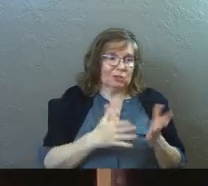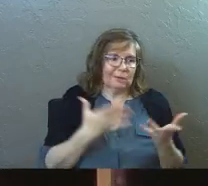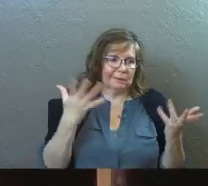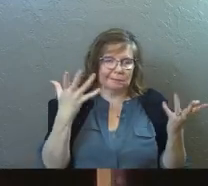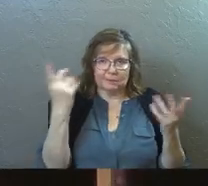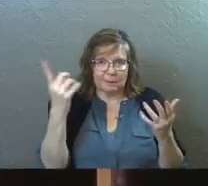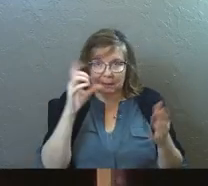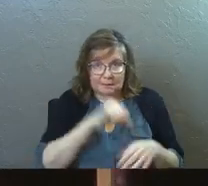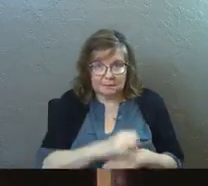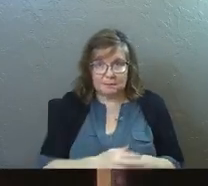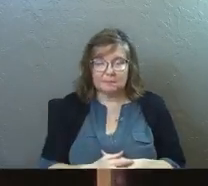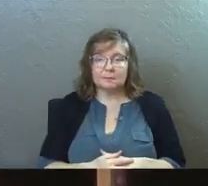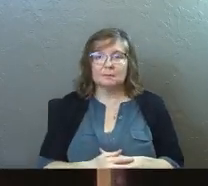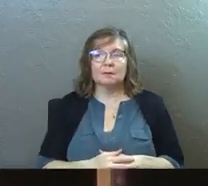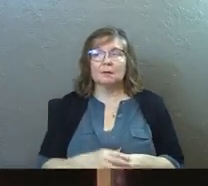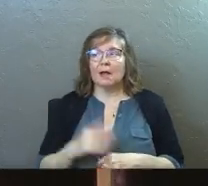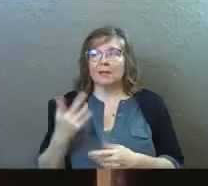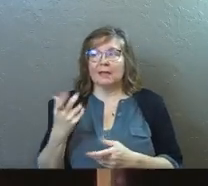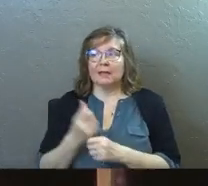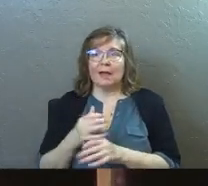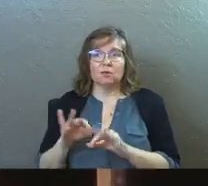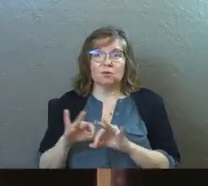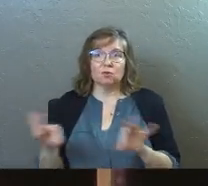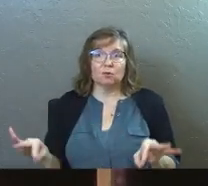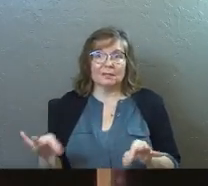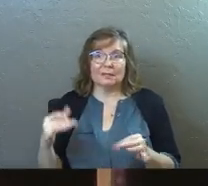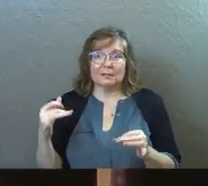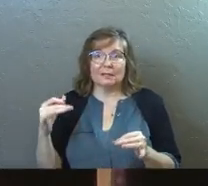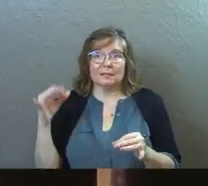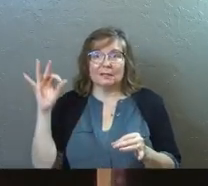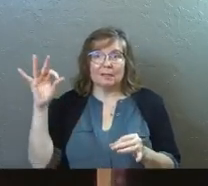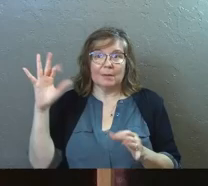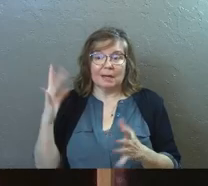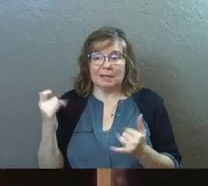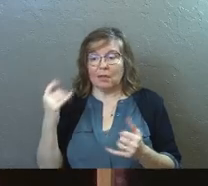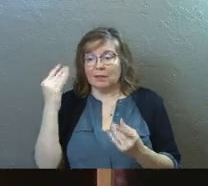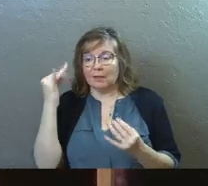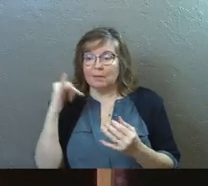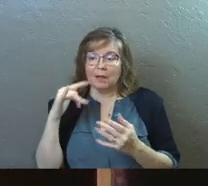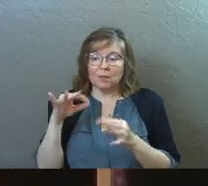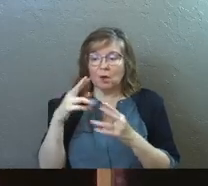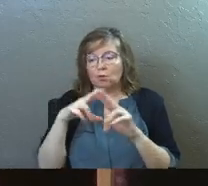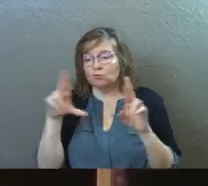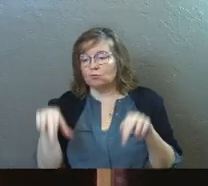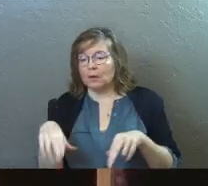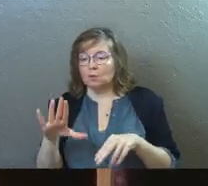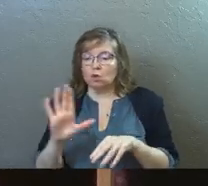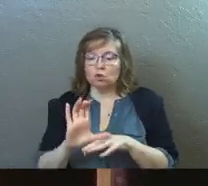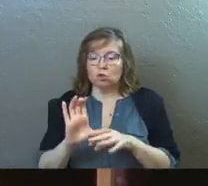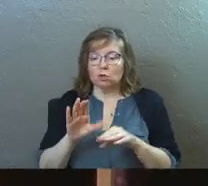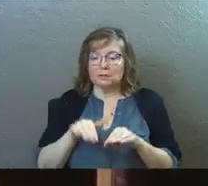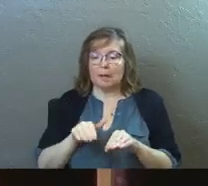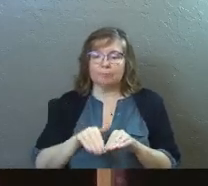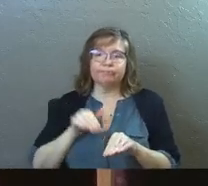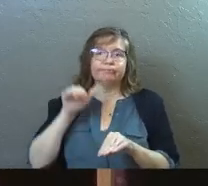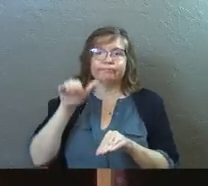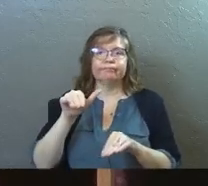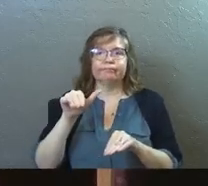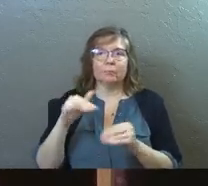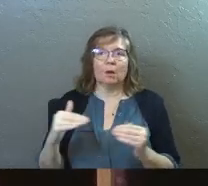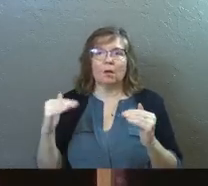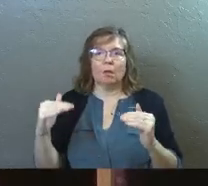I guess. And they went and they got their degree and now they're doing this and they're thinking about their resume and your church is a stepping stone